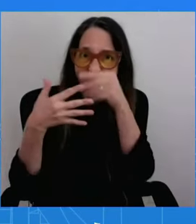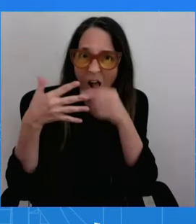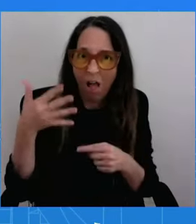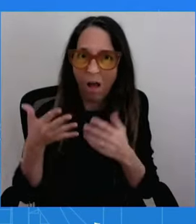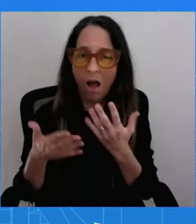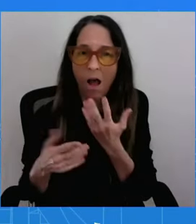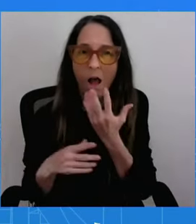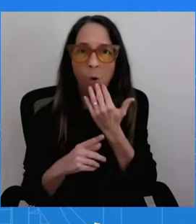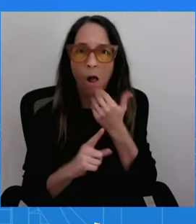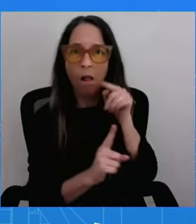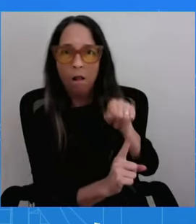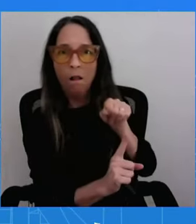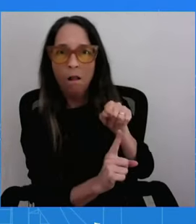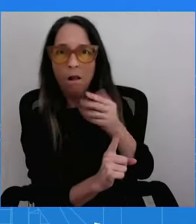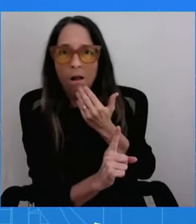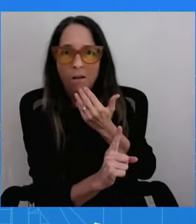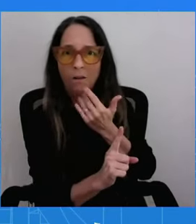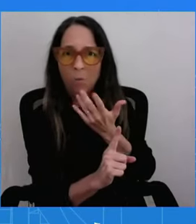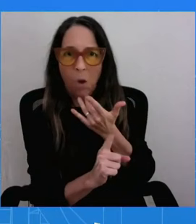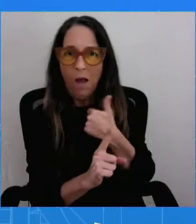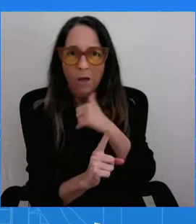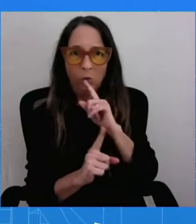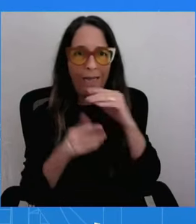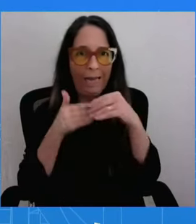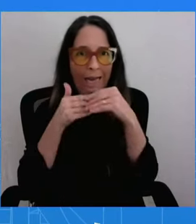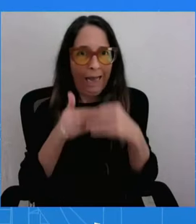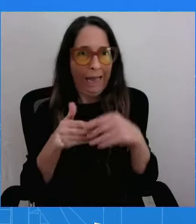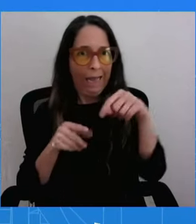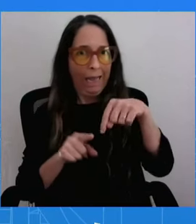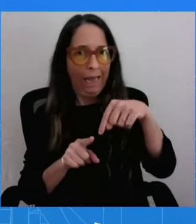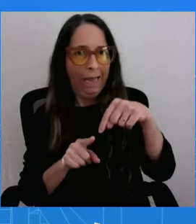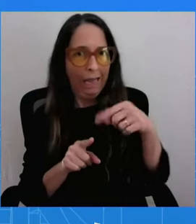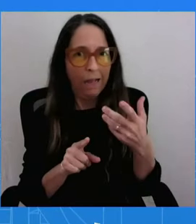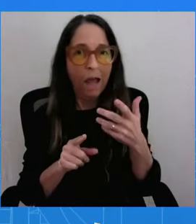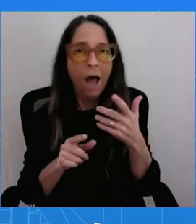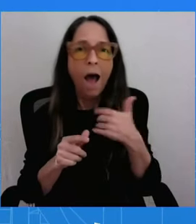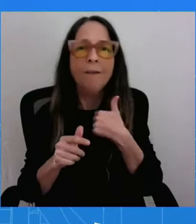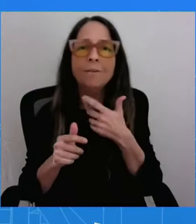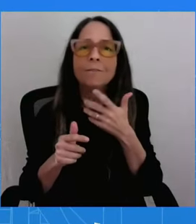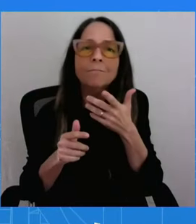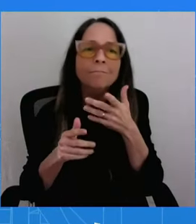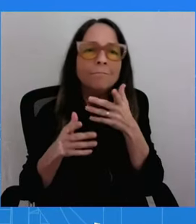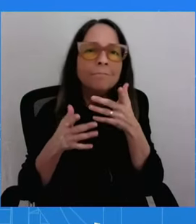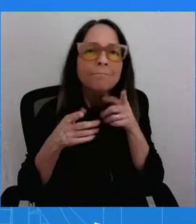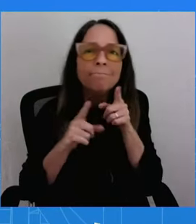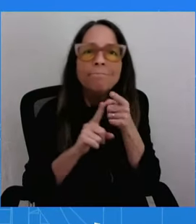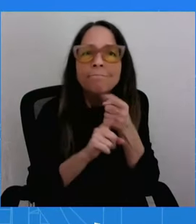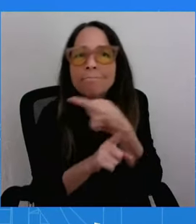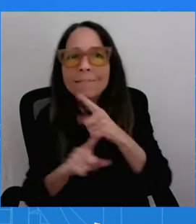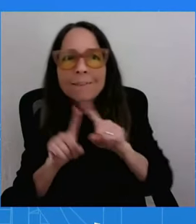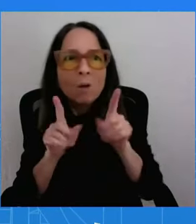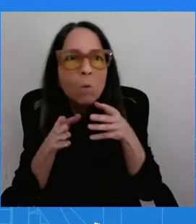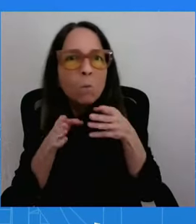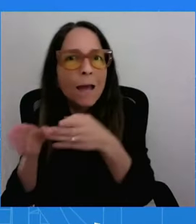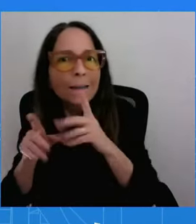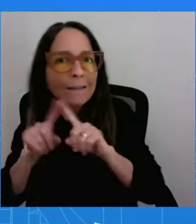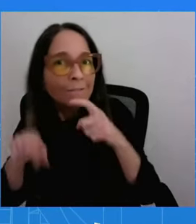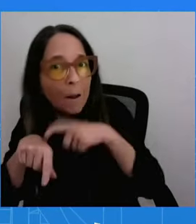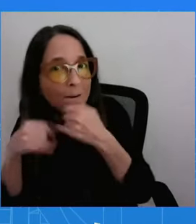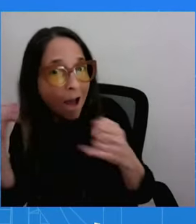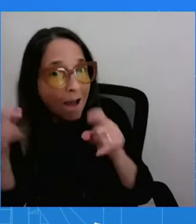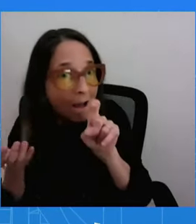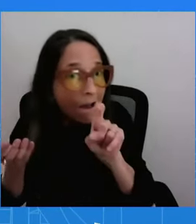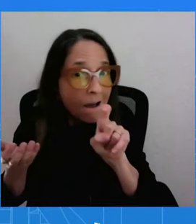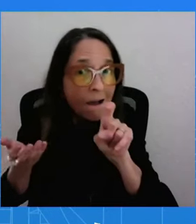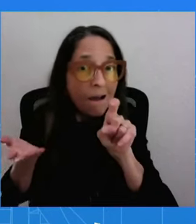he have a separate track for unilateral actions that he could take and does he have a timeline for that? Nothing's more important to the president than